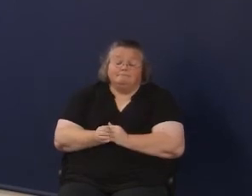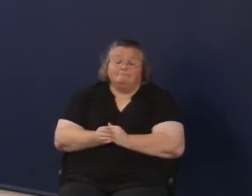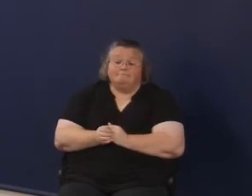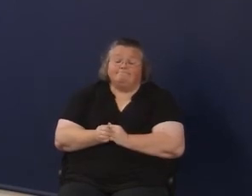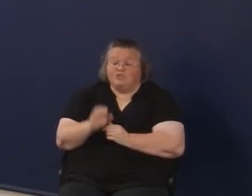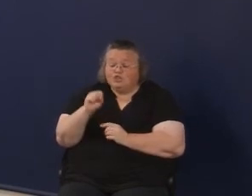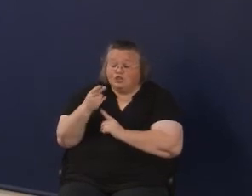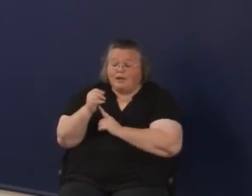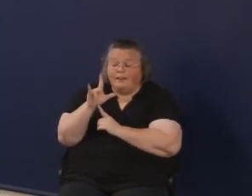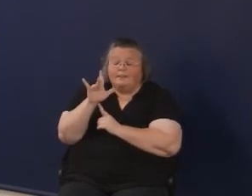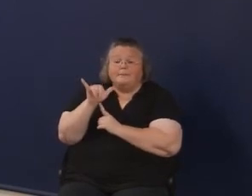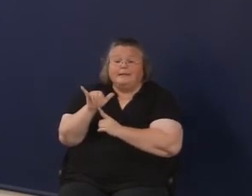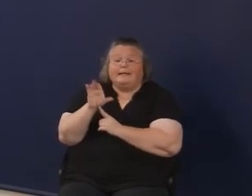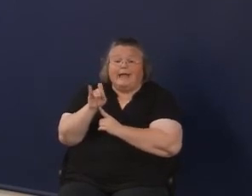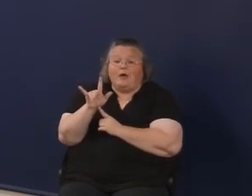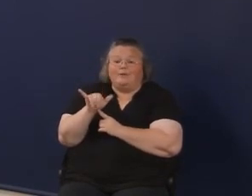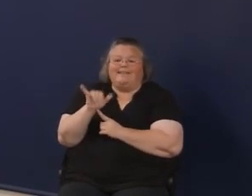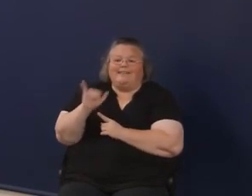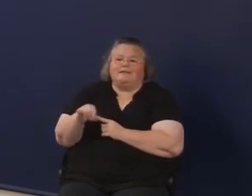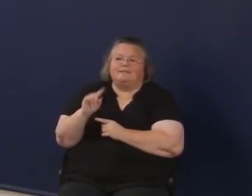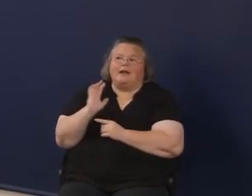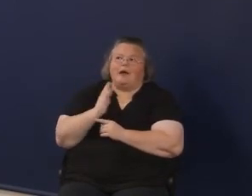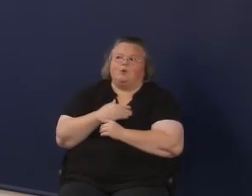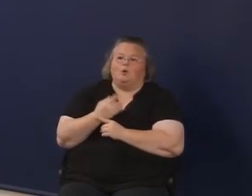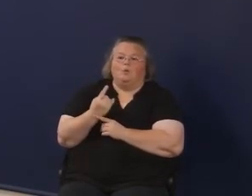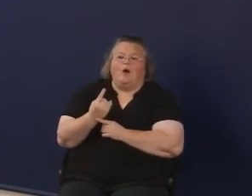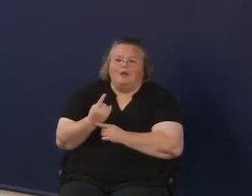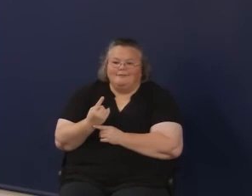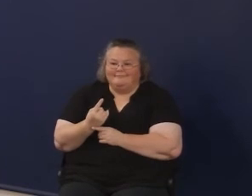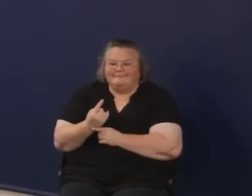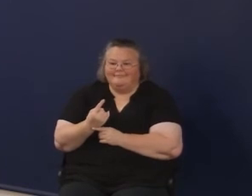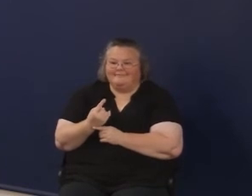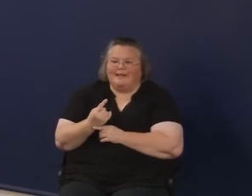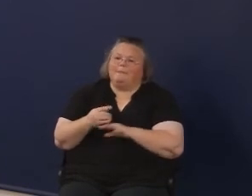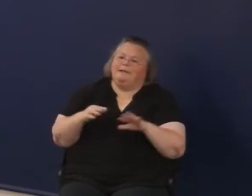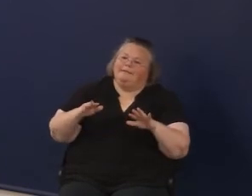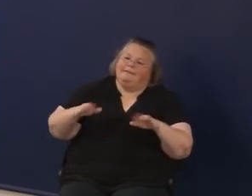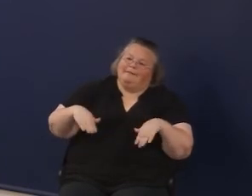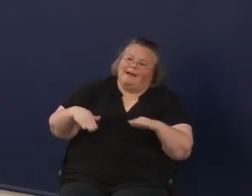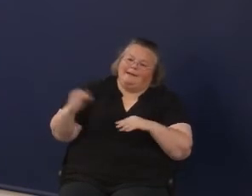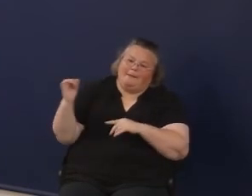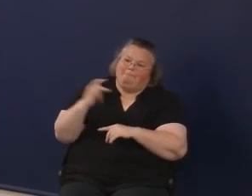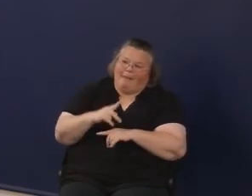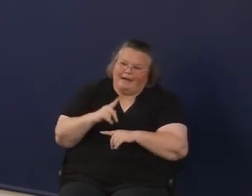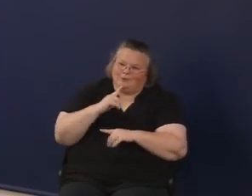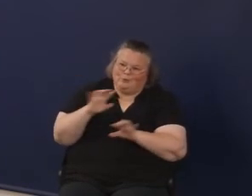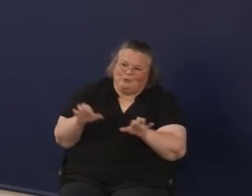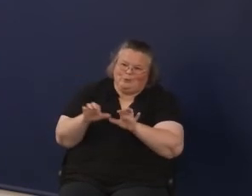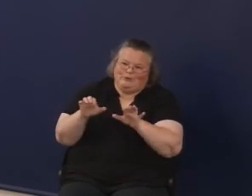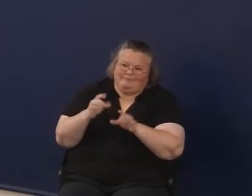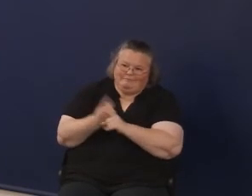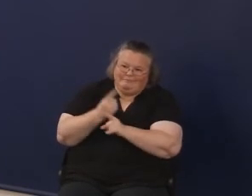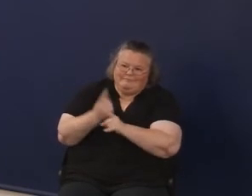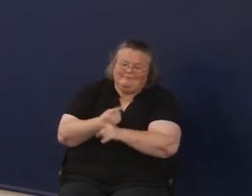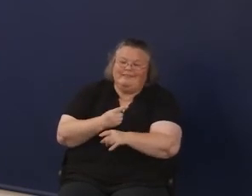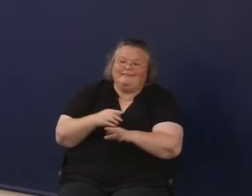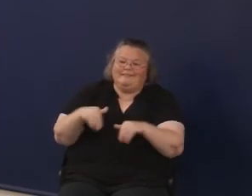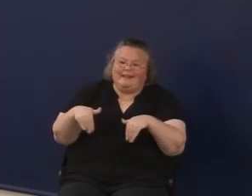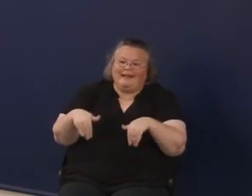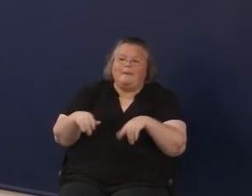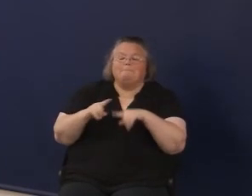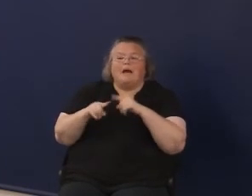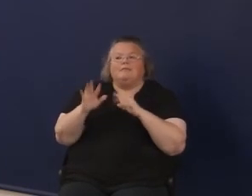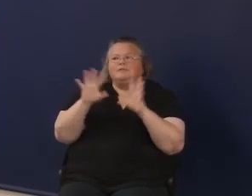So there probably are one, we just haven't gotten everybody back to doing this yet. There are about 11